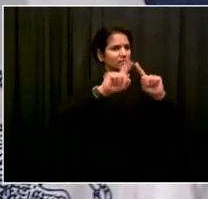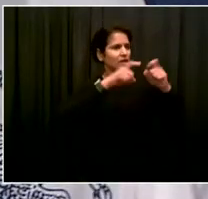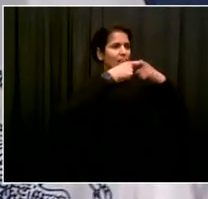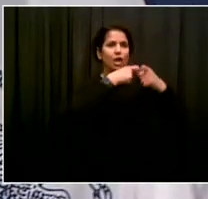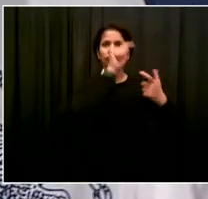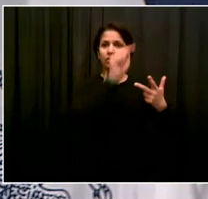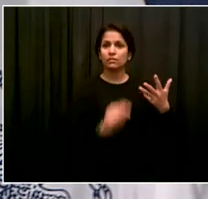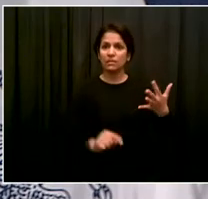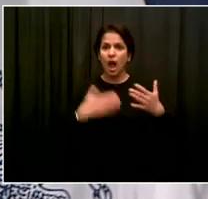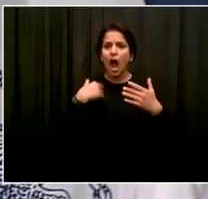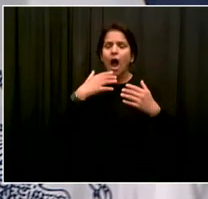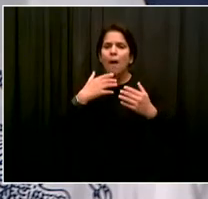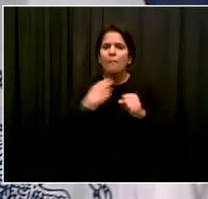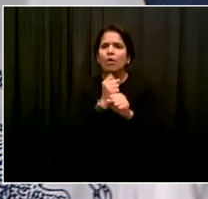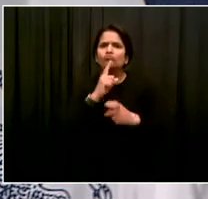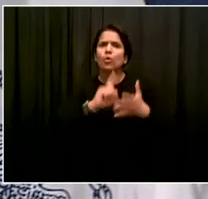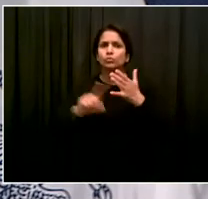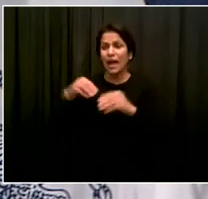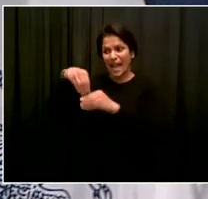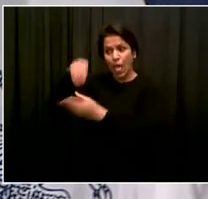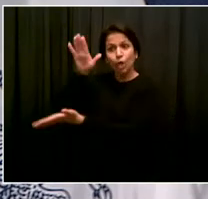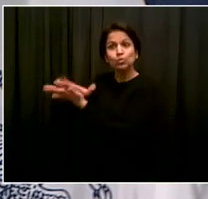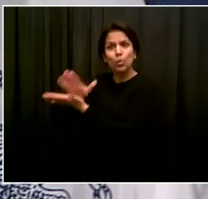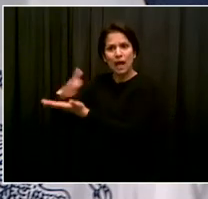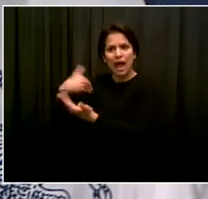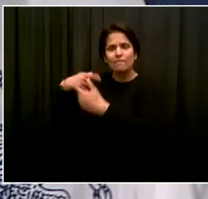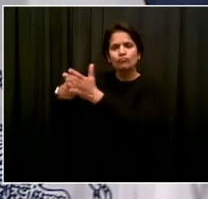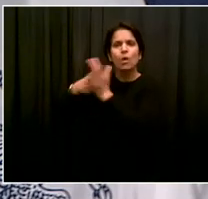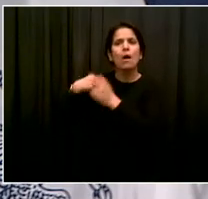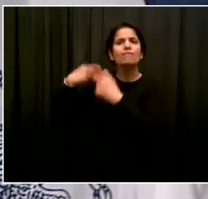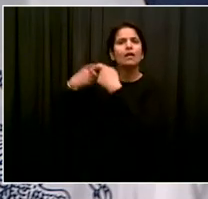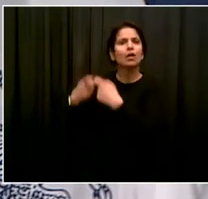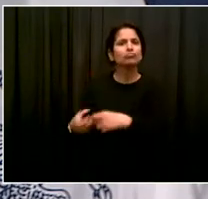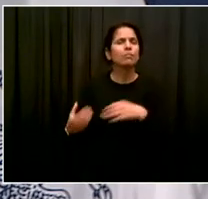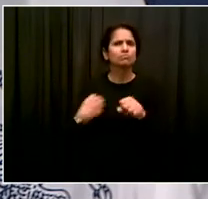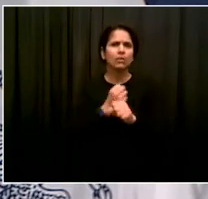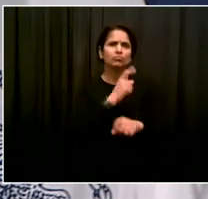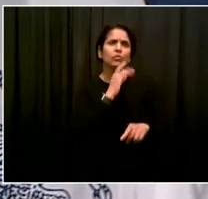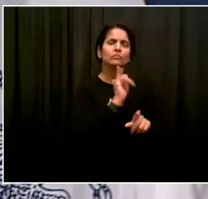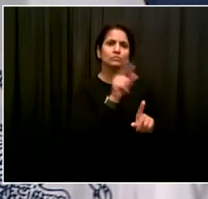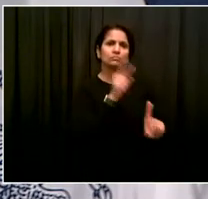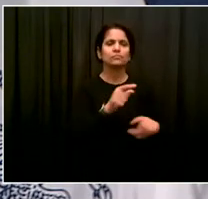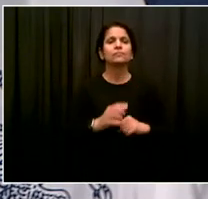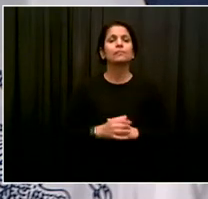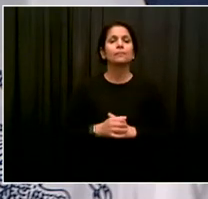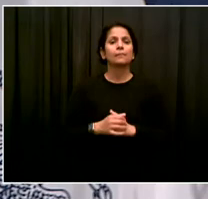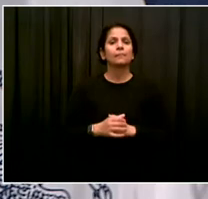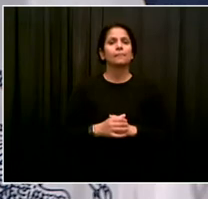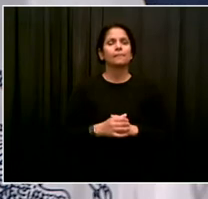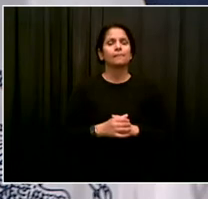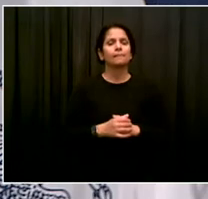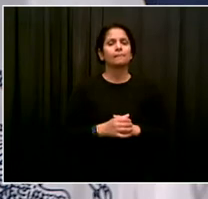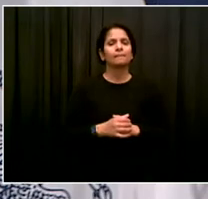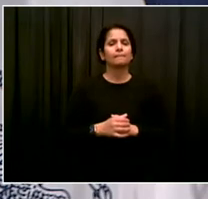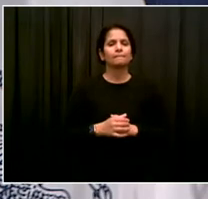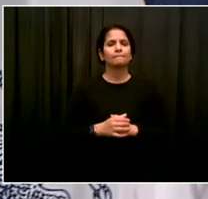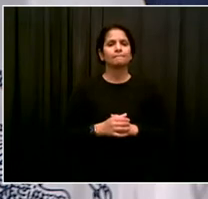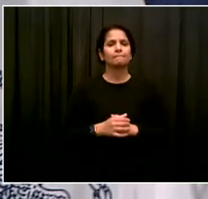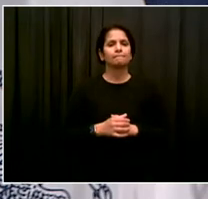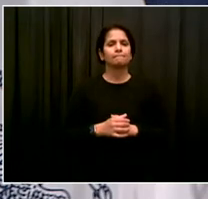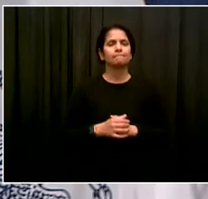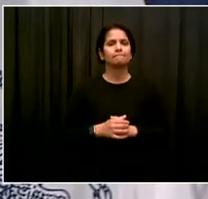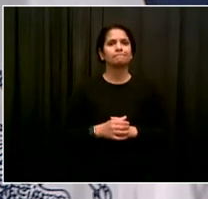leading the way to a greener future. School buses are crucial and I don't know if you guys can hear that who are watching on TV. I hear some honking